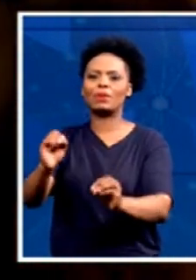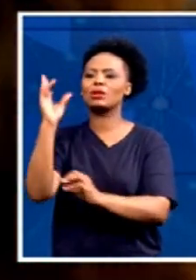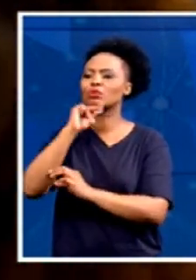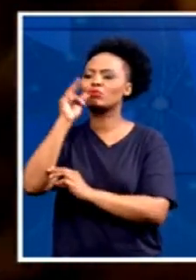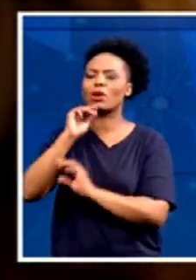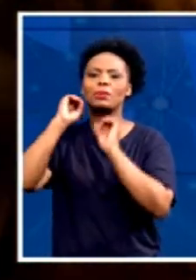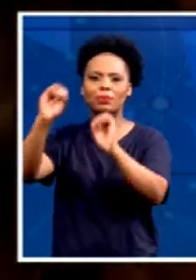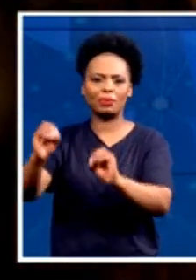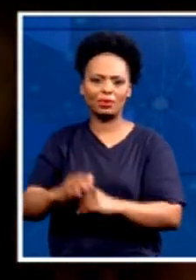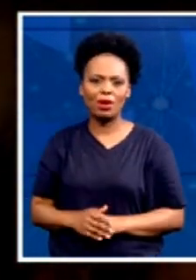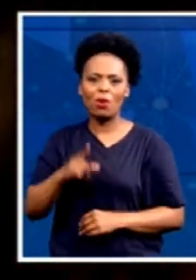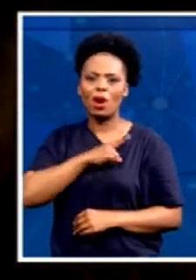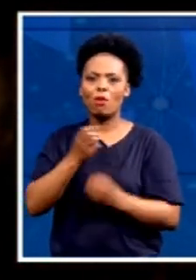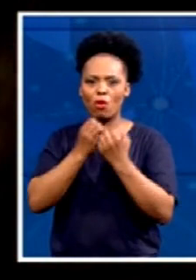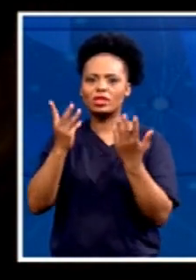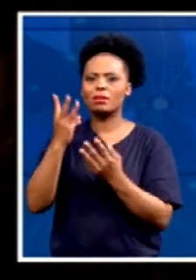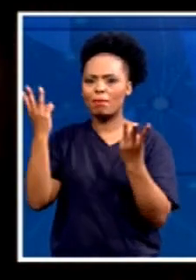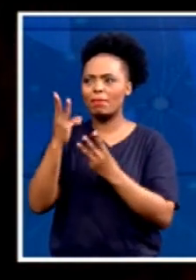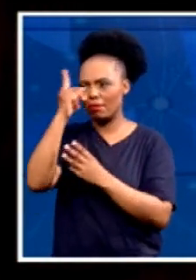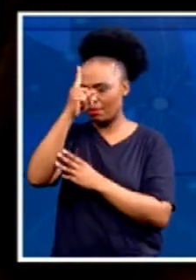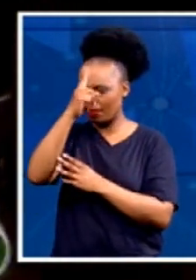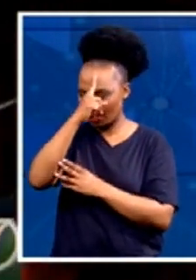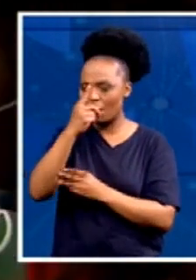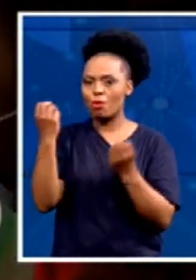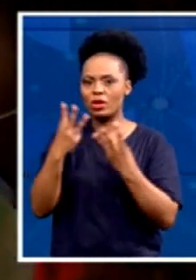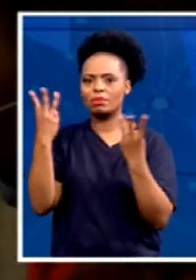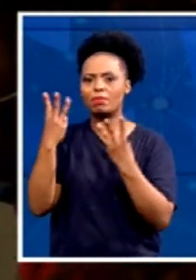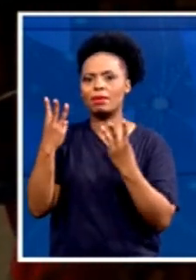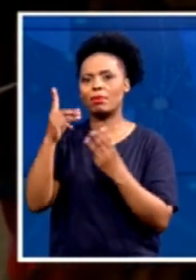What do have to say about that?